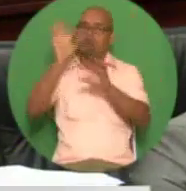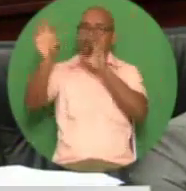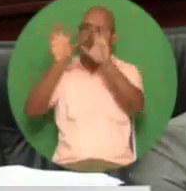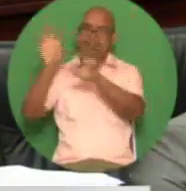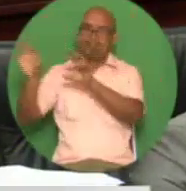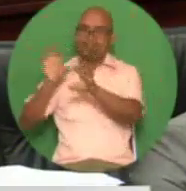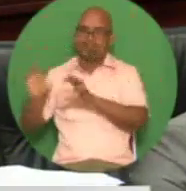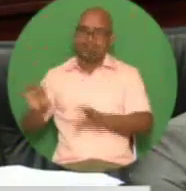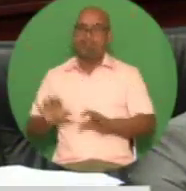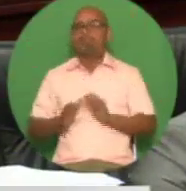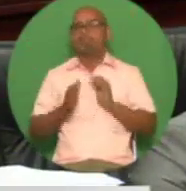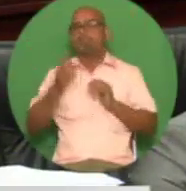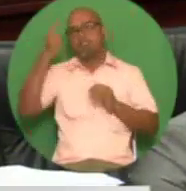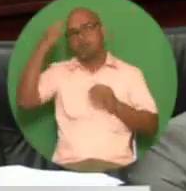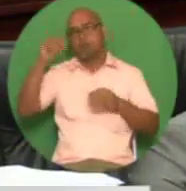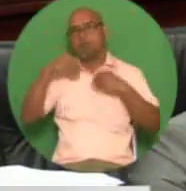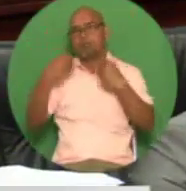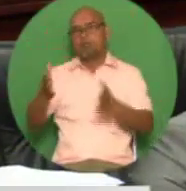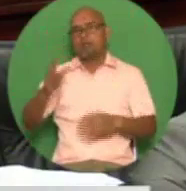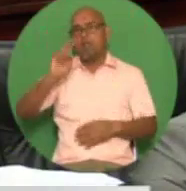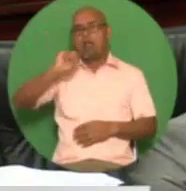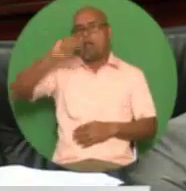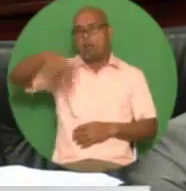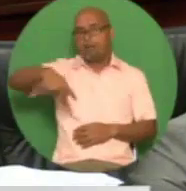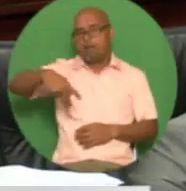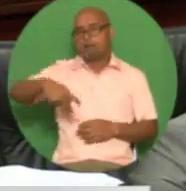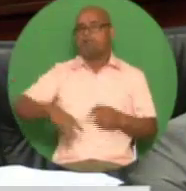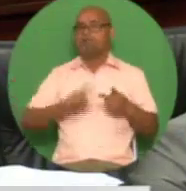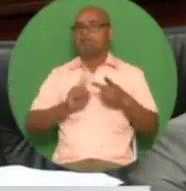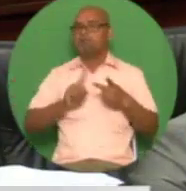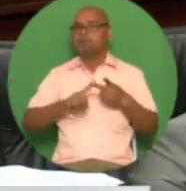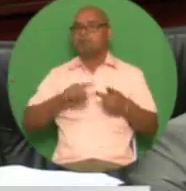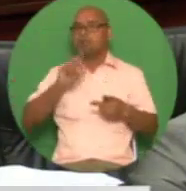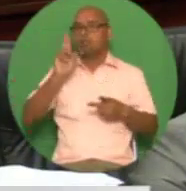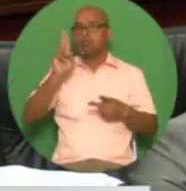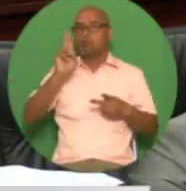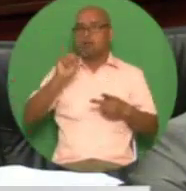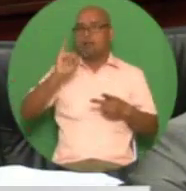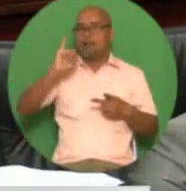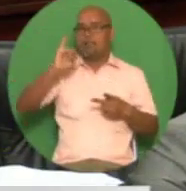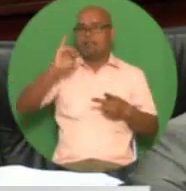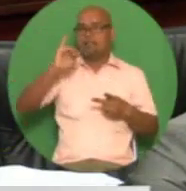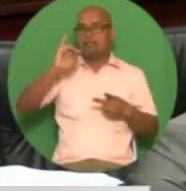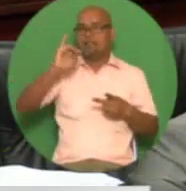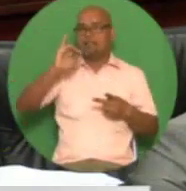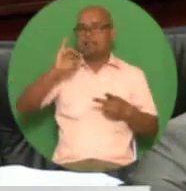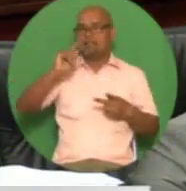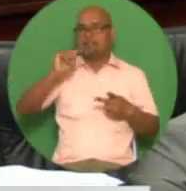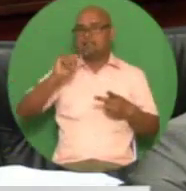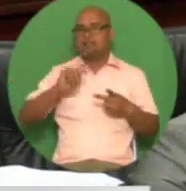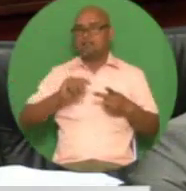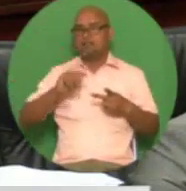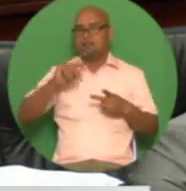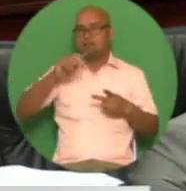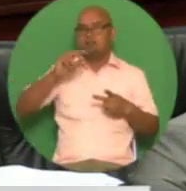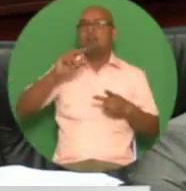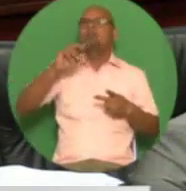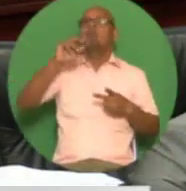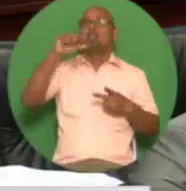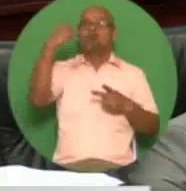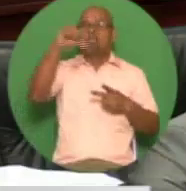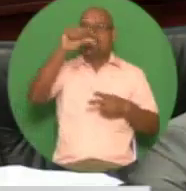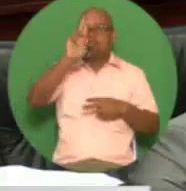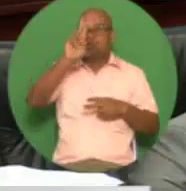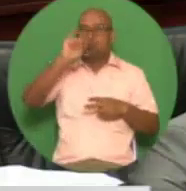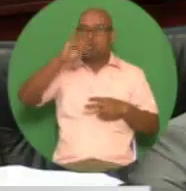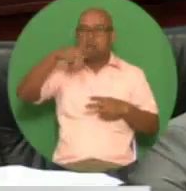marketing company NP and United independent petroleum marketing company Unipet and by extension